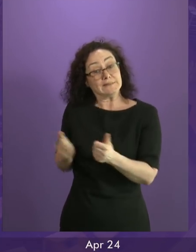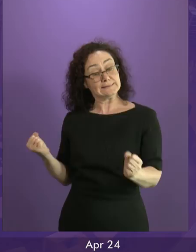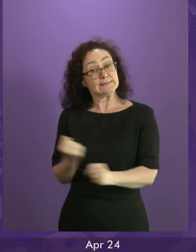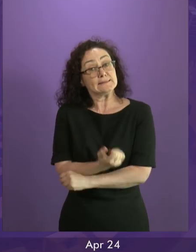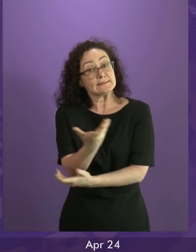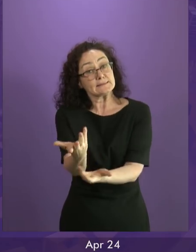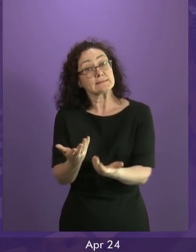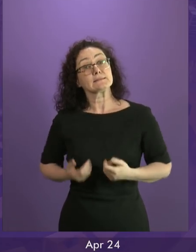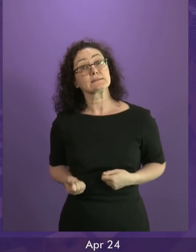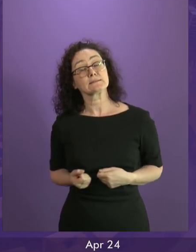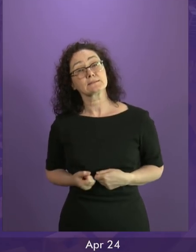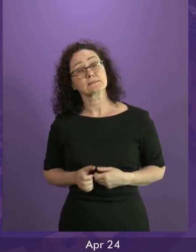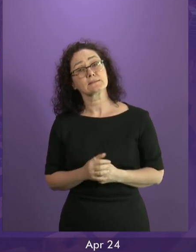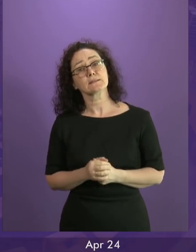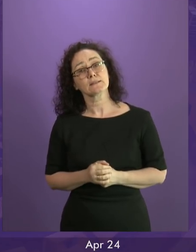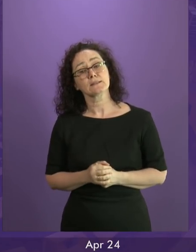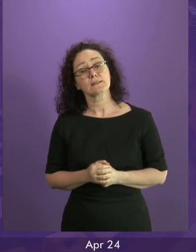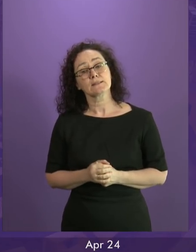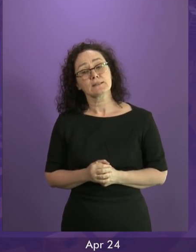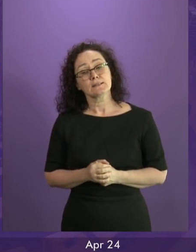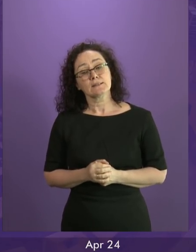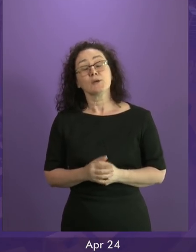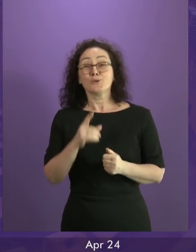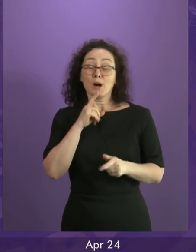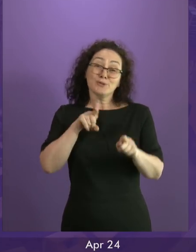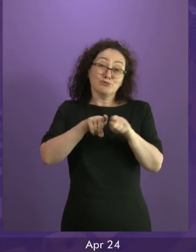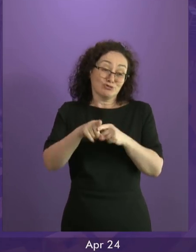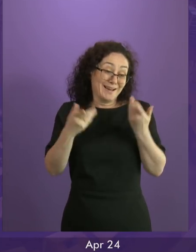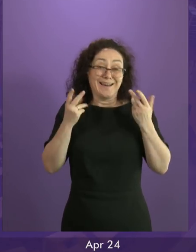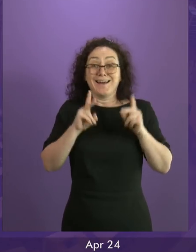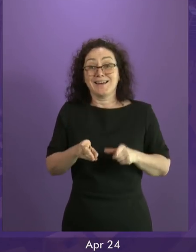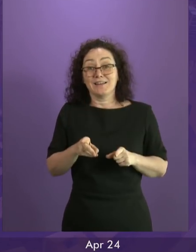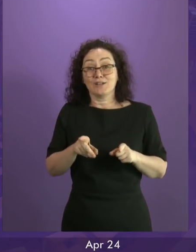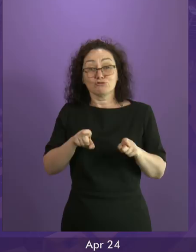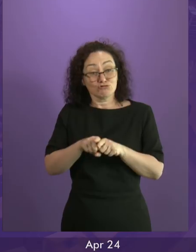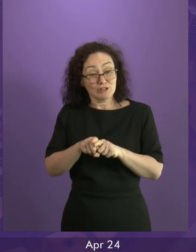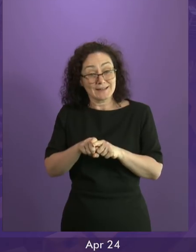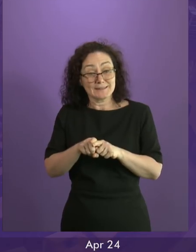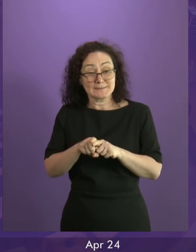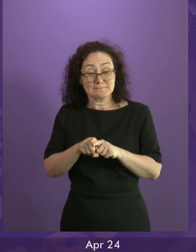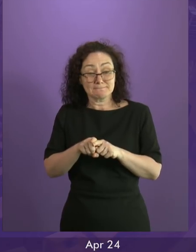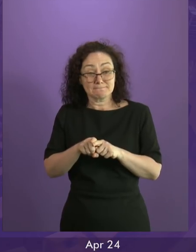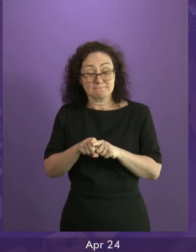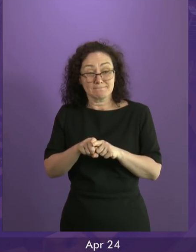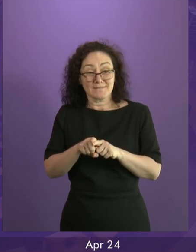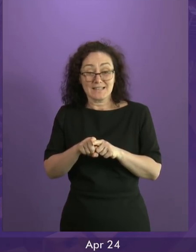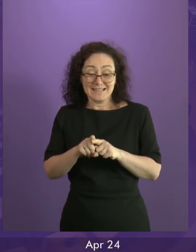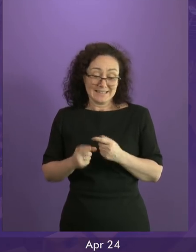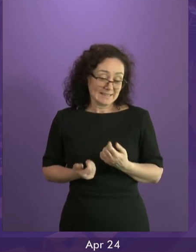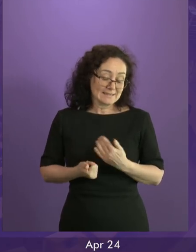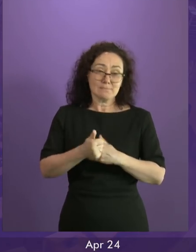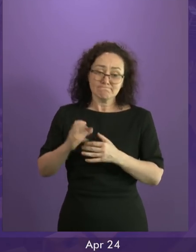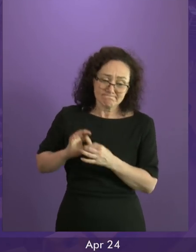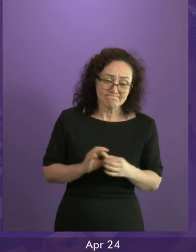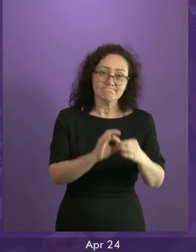this answer again on a note of attempted consensus. The Scottish Conservatives, and I respect this, take the view that